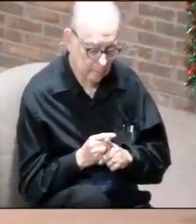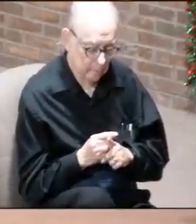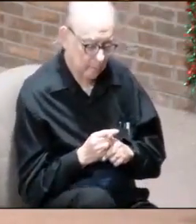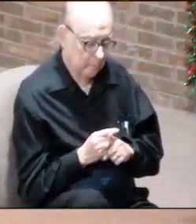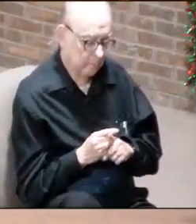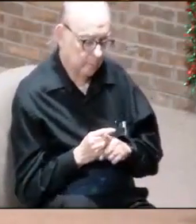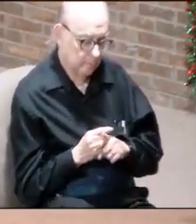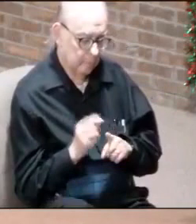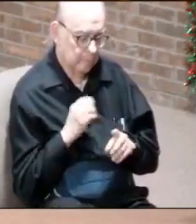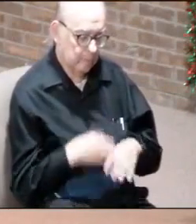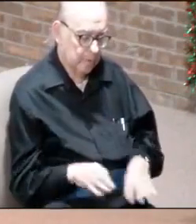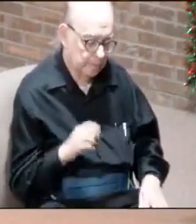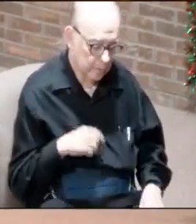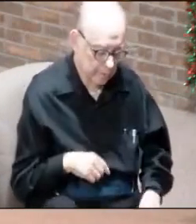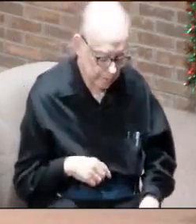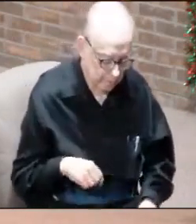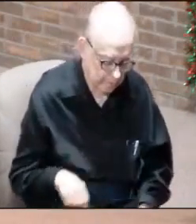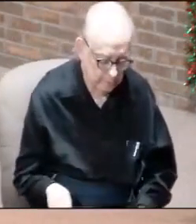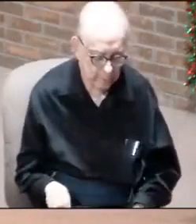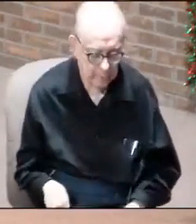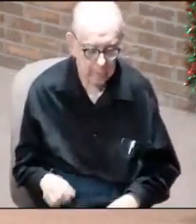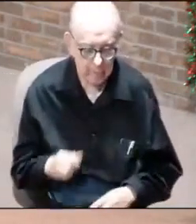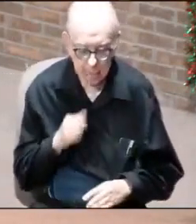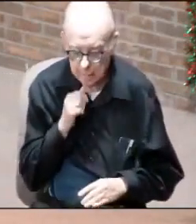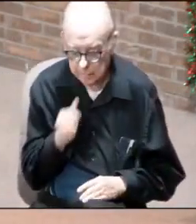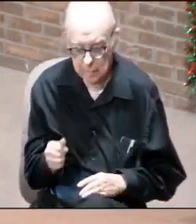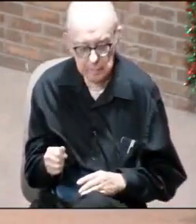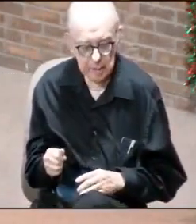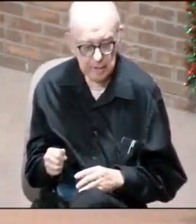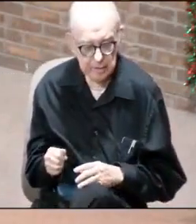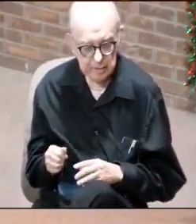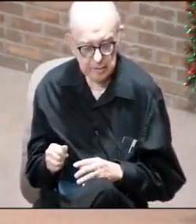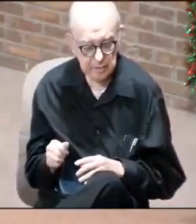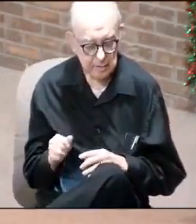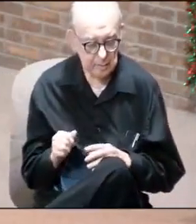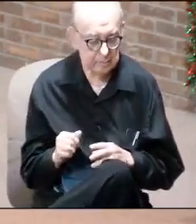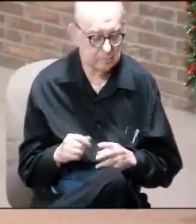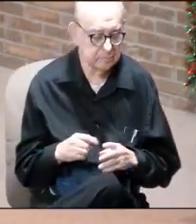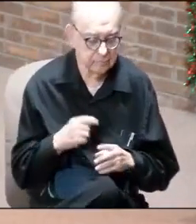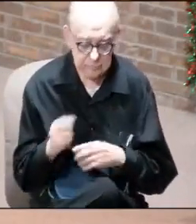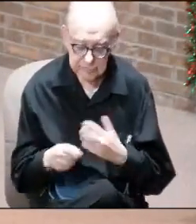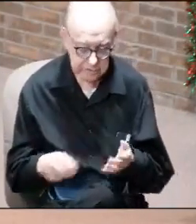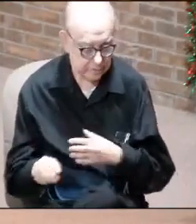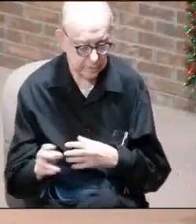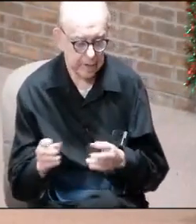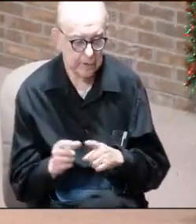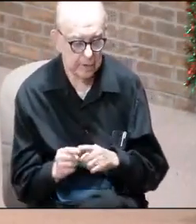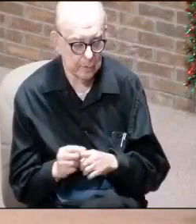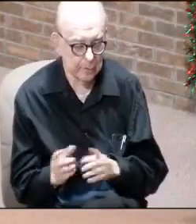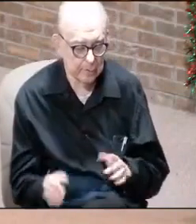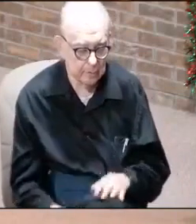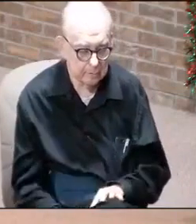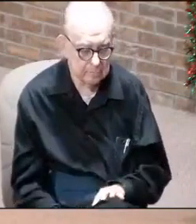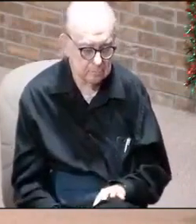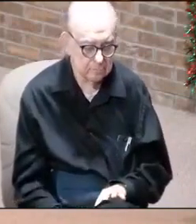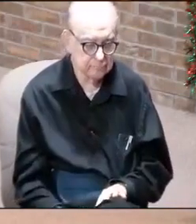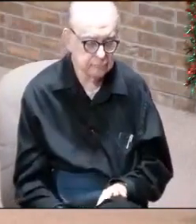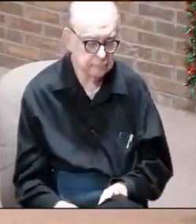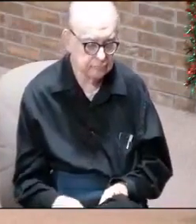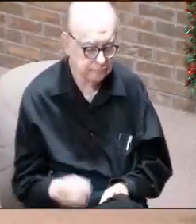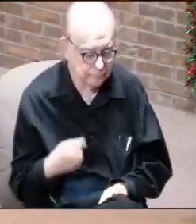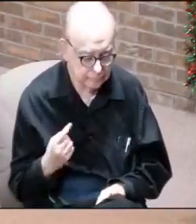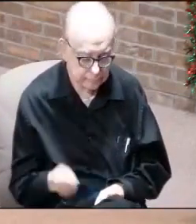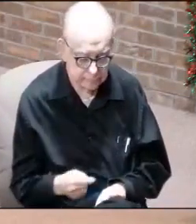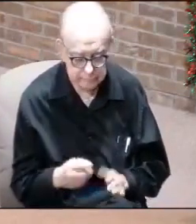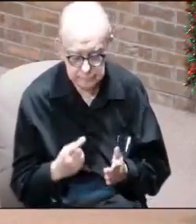Make my words beneficial. Don't make them just ramblings and fillers. Make it there. We